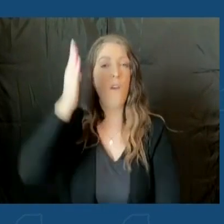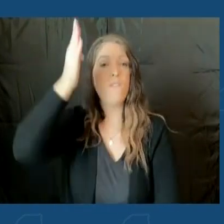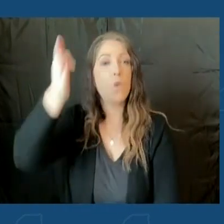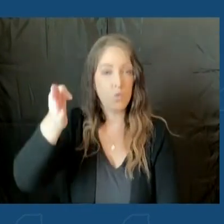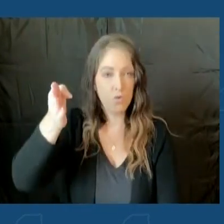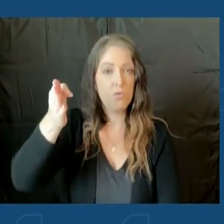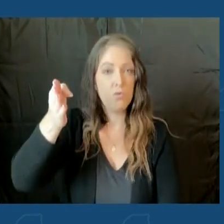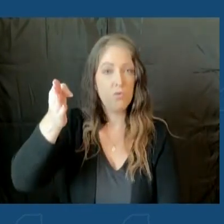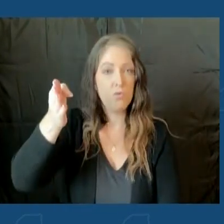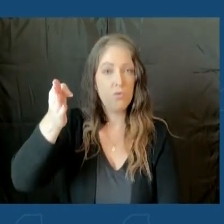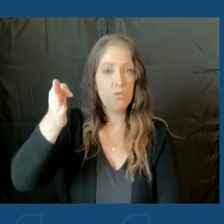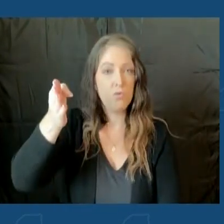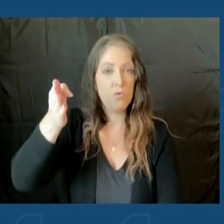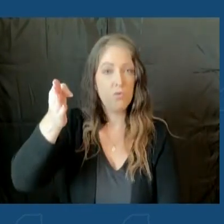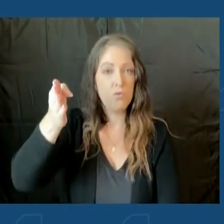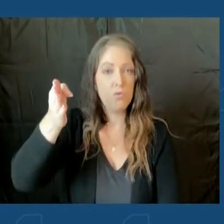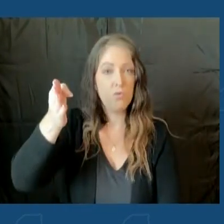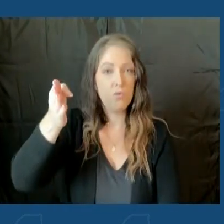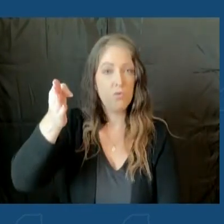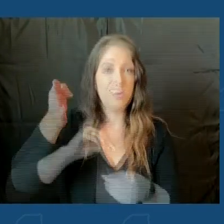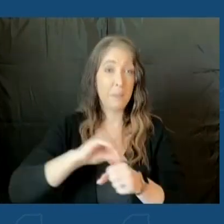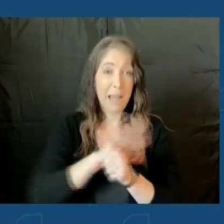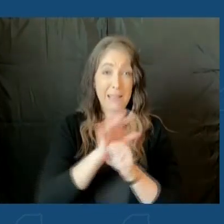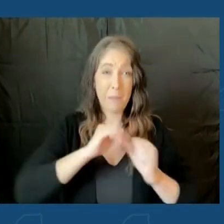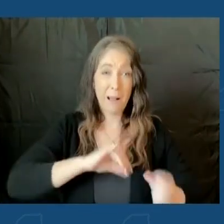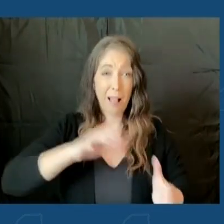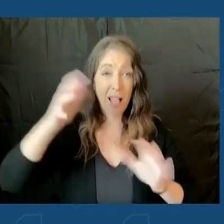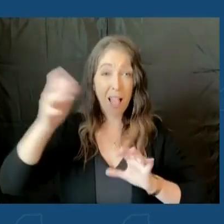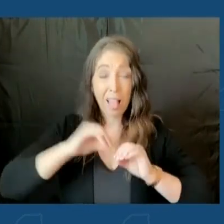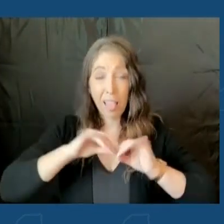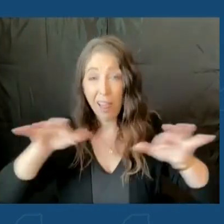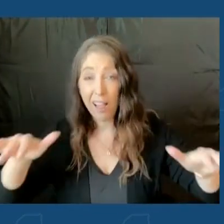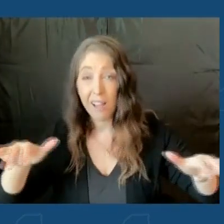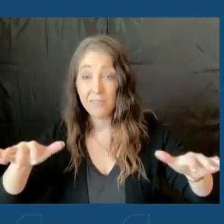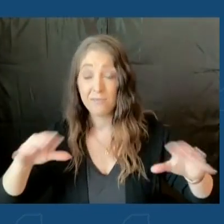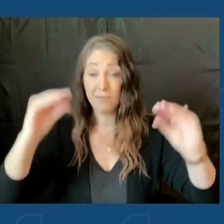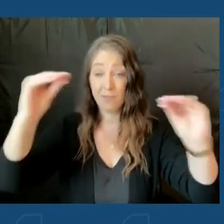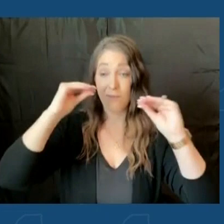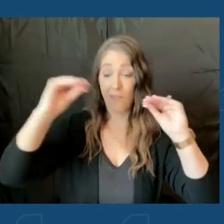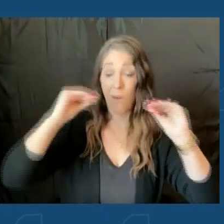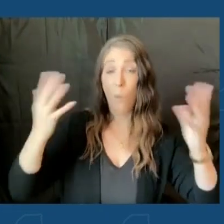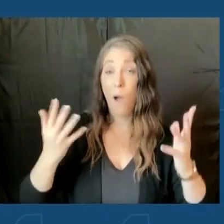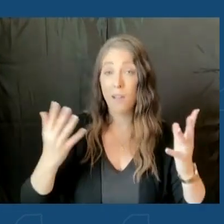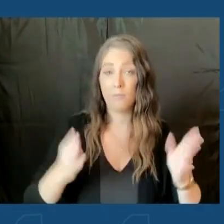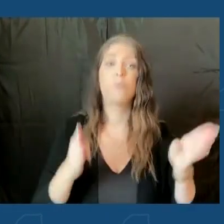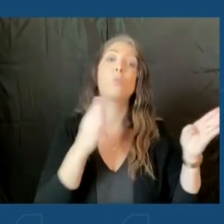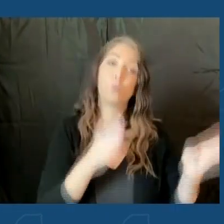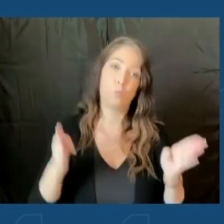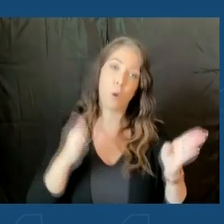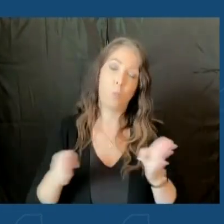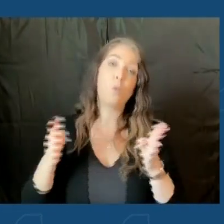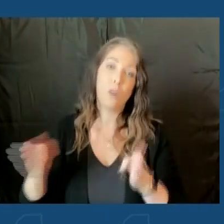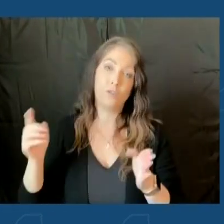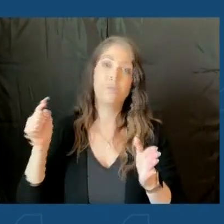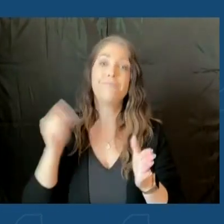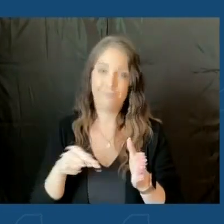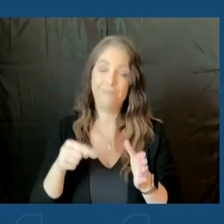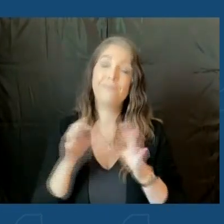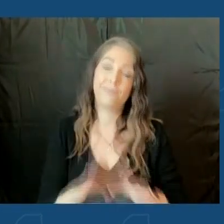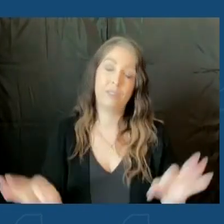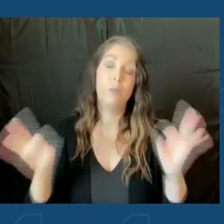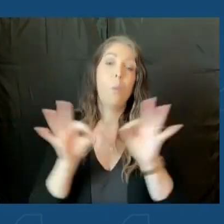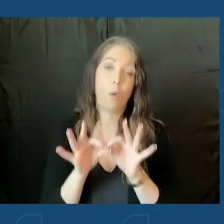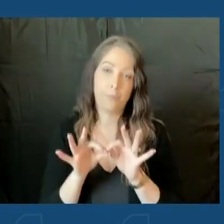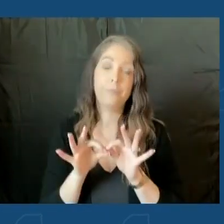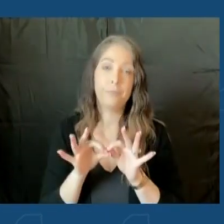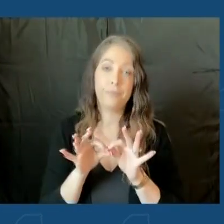If anything, this pandemic and COVID has taught us, preparations are the key to literally survival. And when I